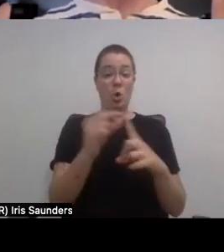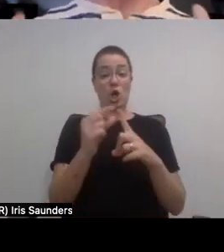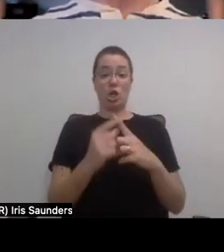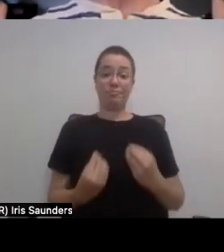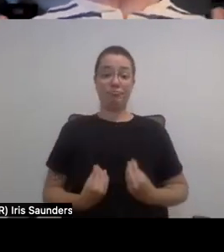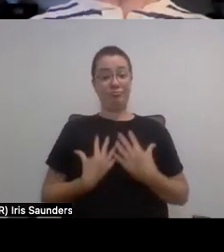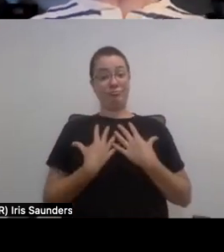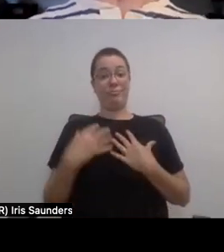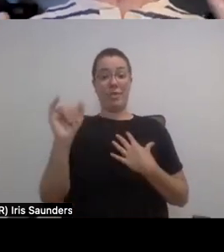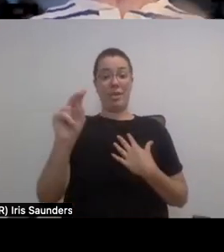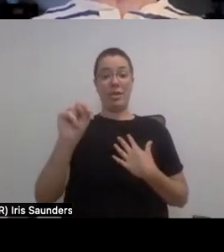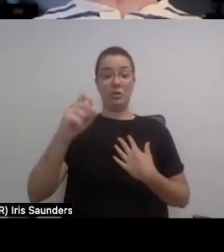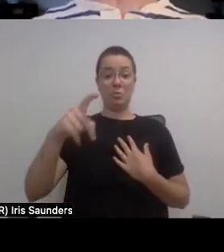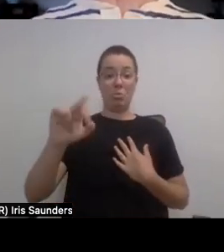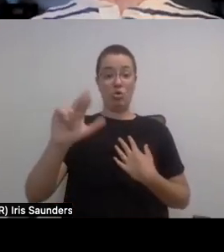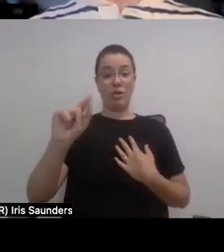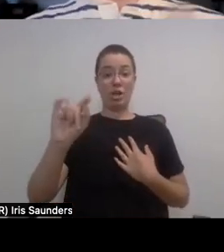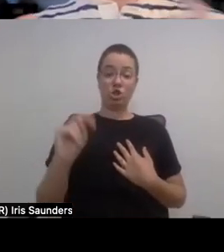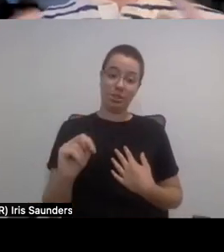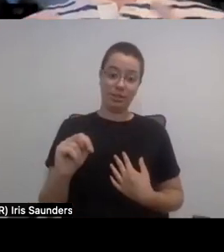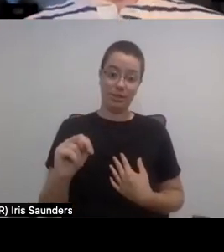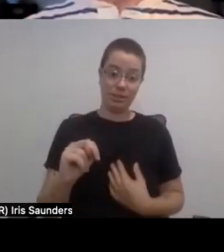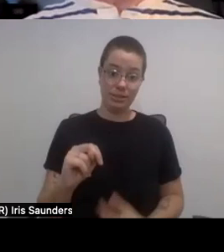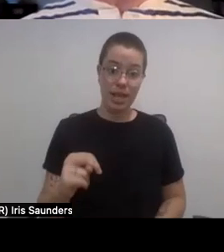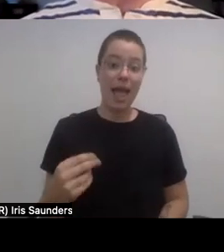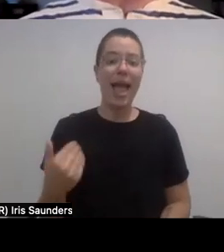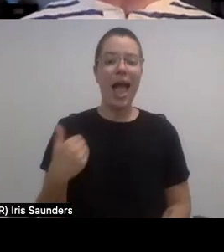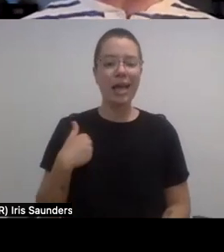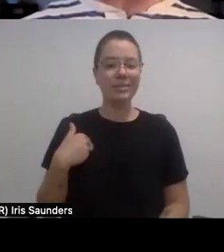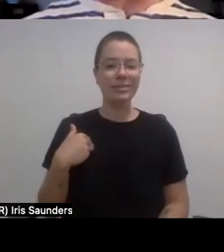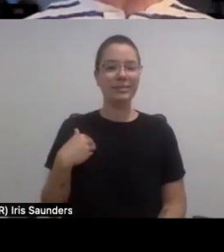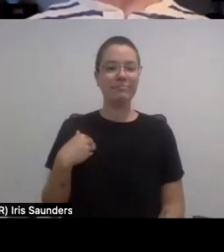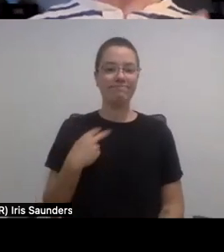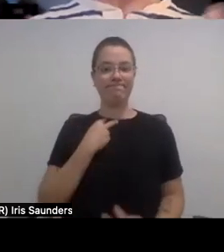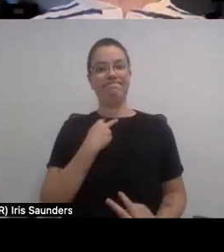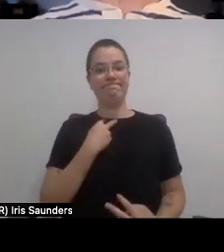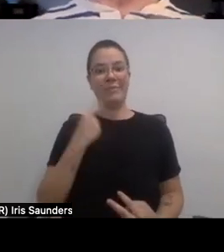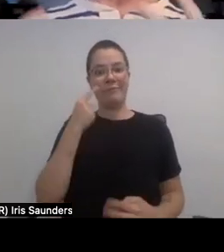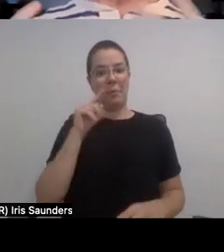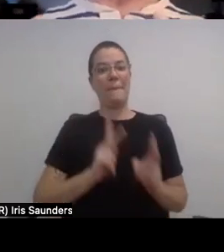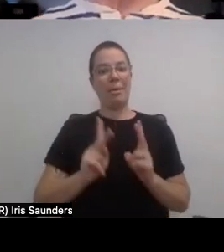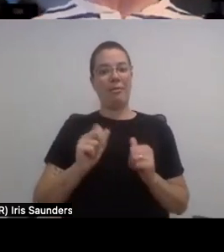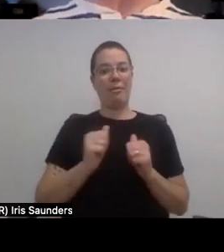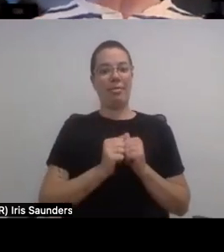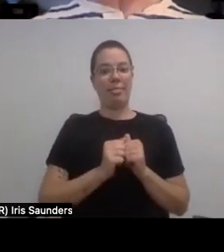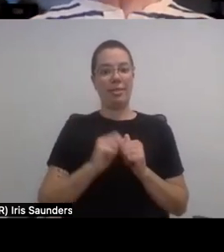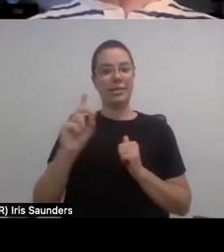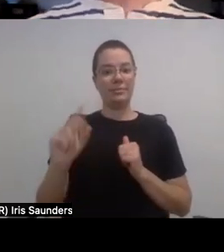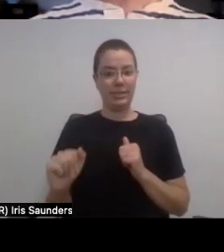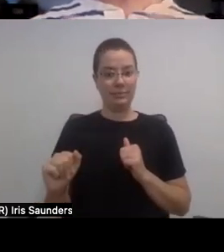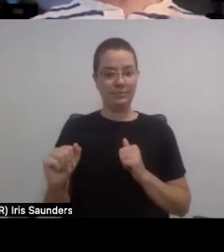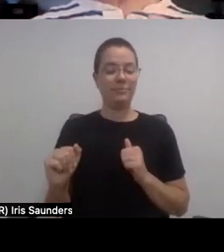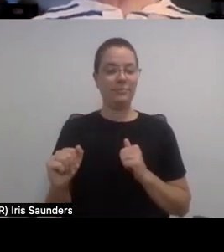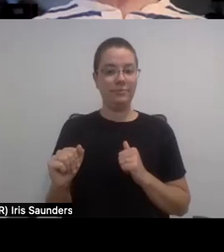has all of its, you know, pitfalls for people with disabilities, you know, the super crip and all of that. But